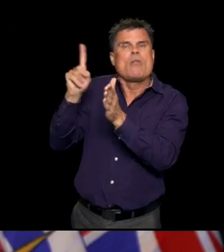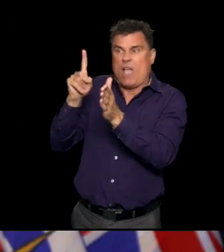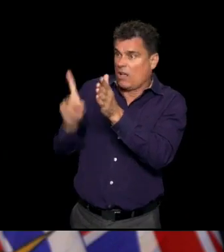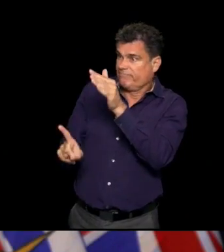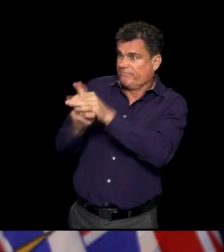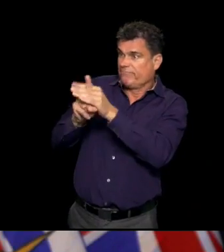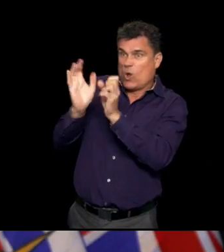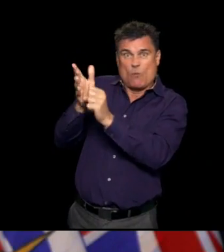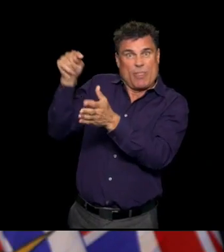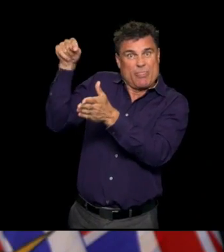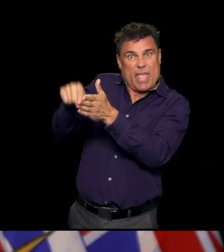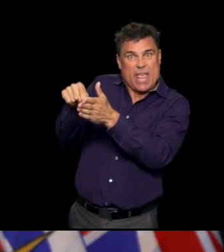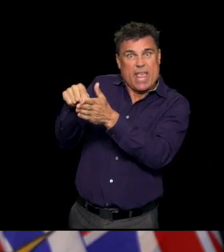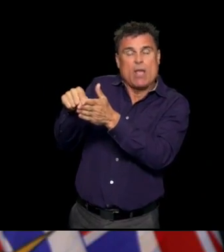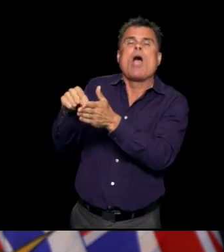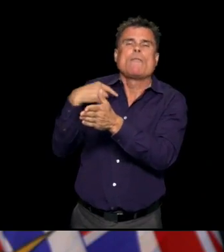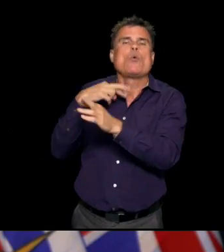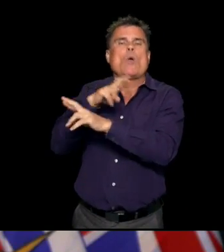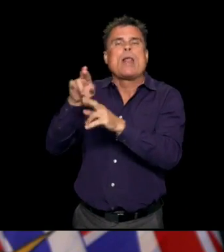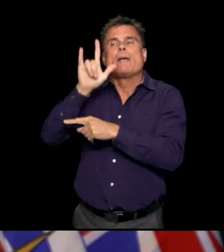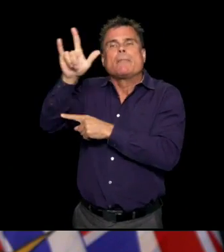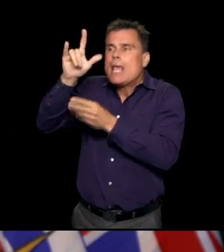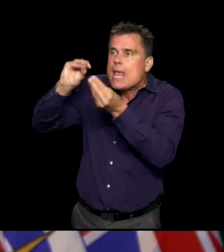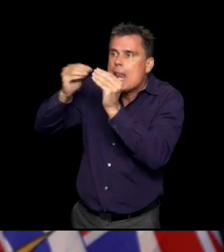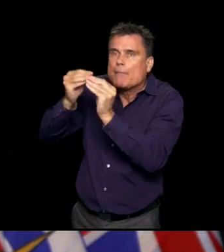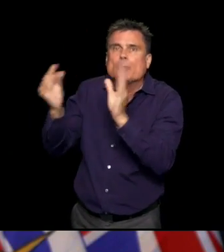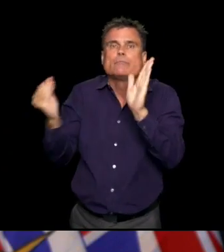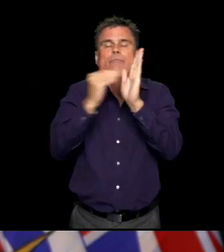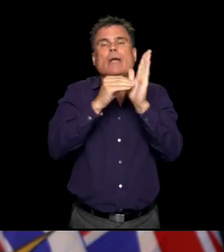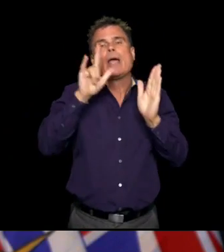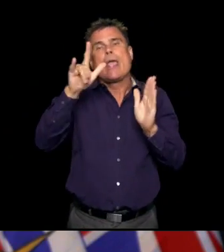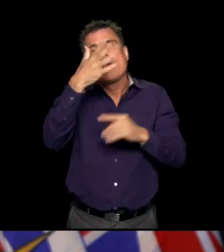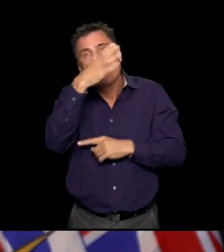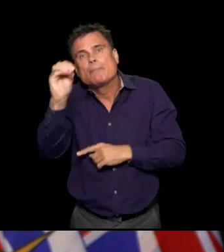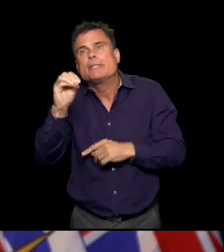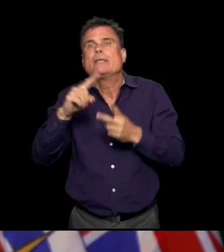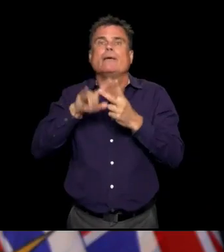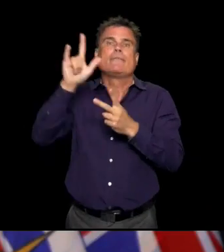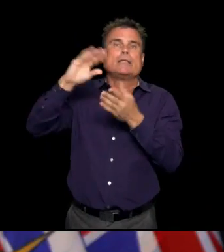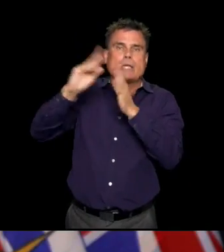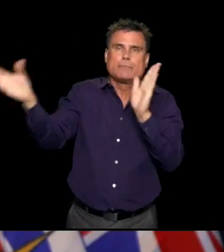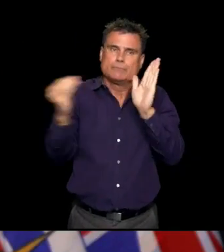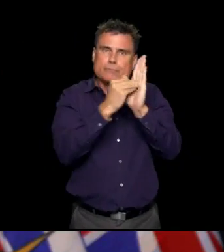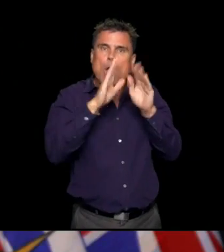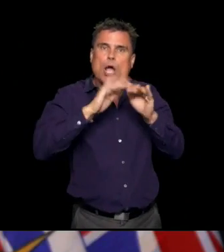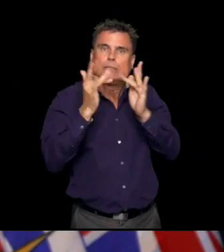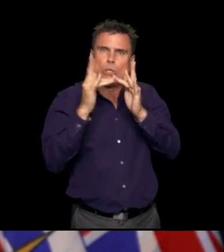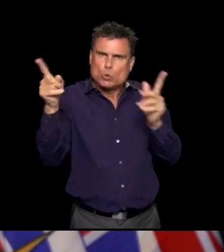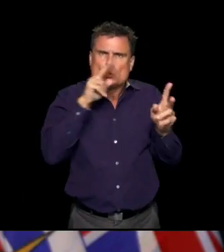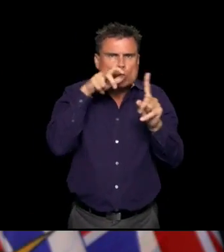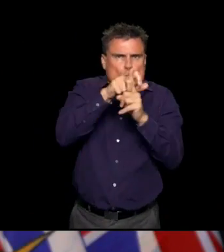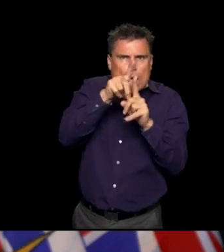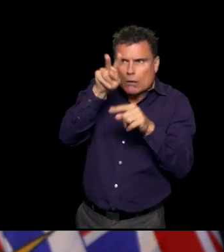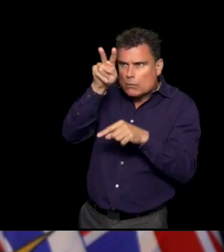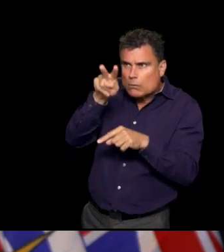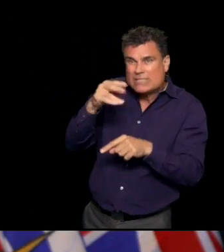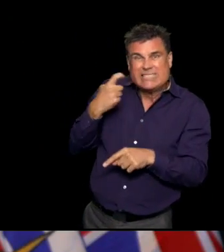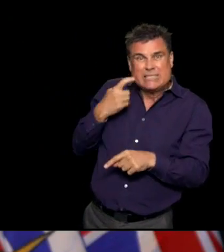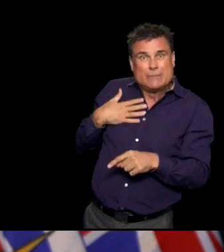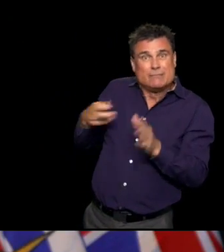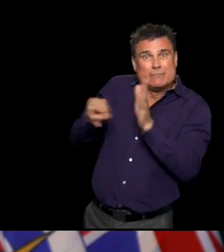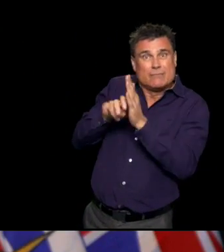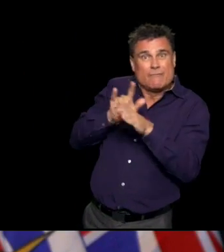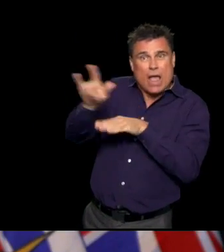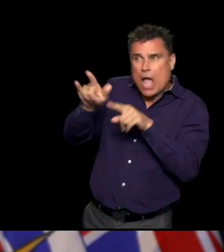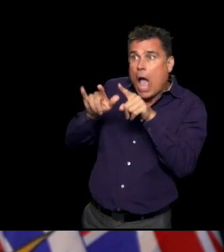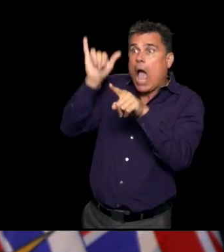cases of COVID-19 have been identified. So please check with those health authority website and follow the guidance that is on those